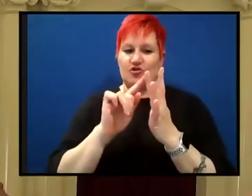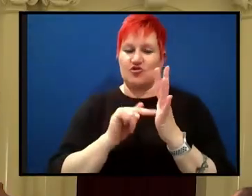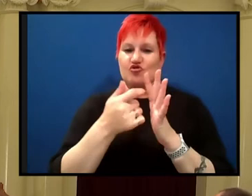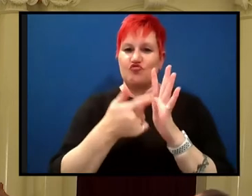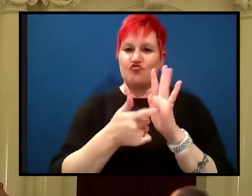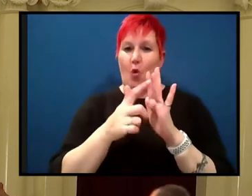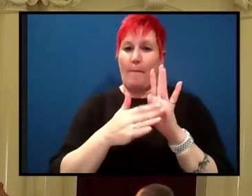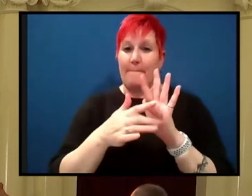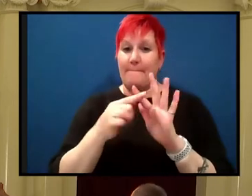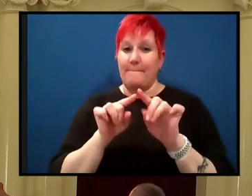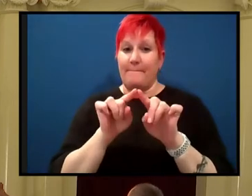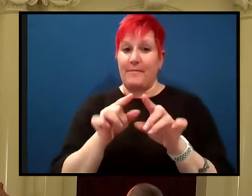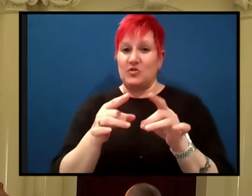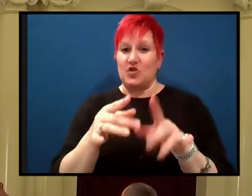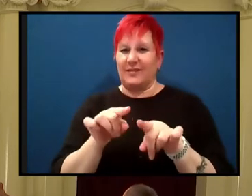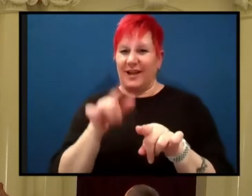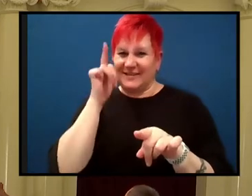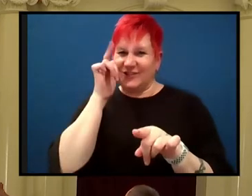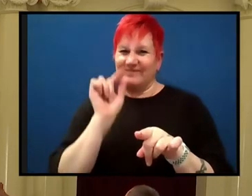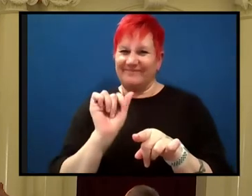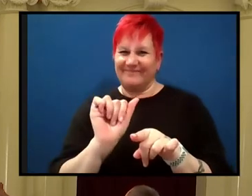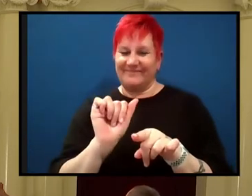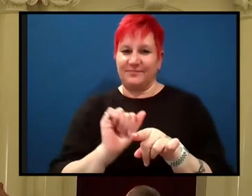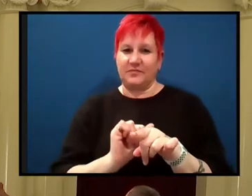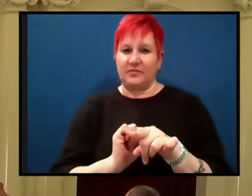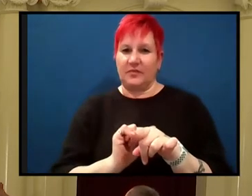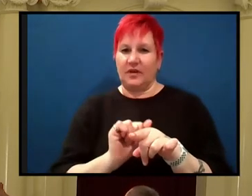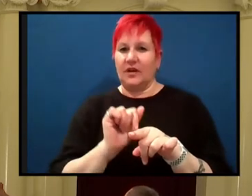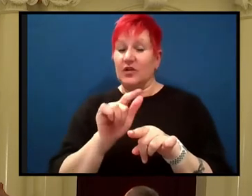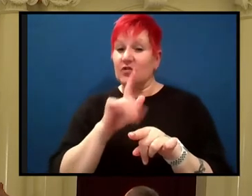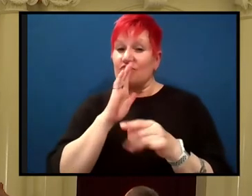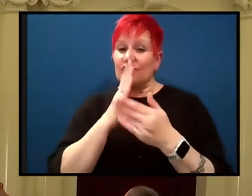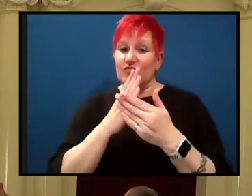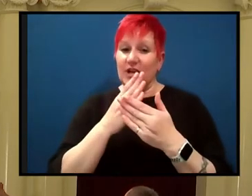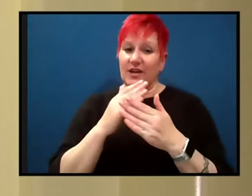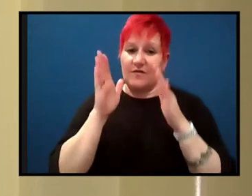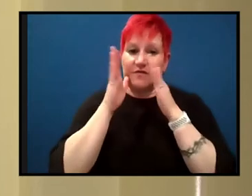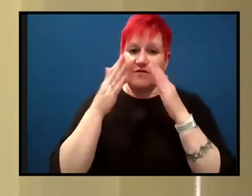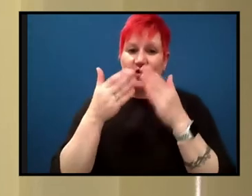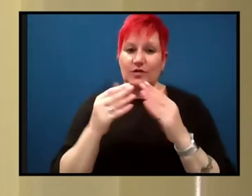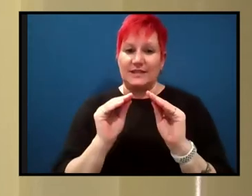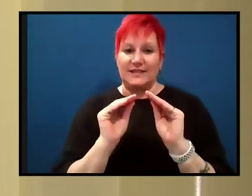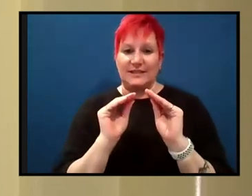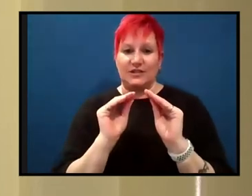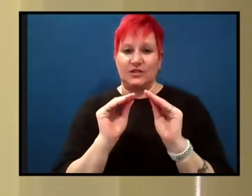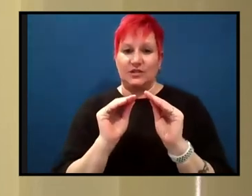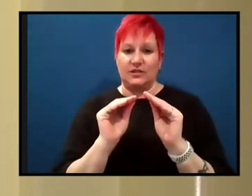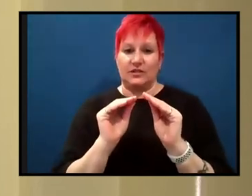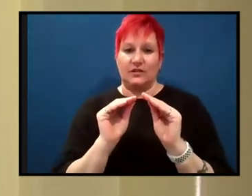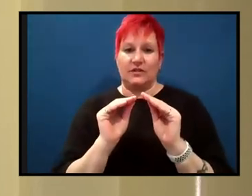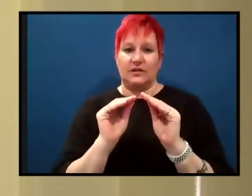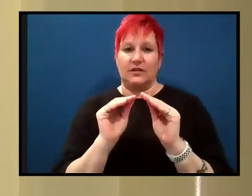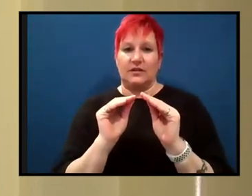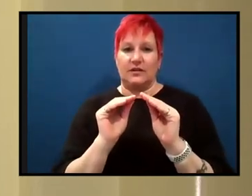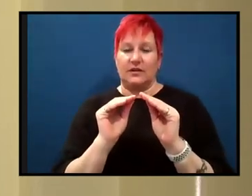so you chose to focus on this question of the plate tectonic revolution, but really as a way of, uh, helping your students